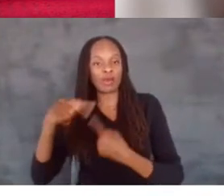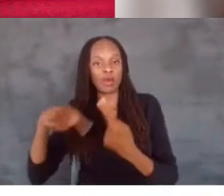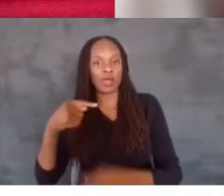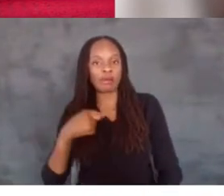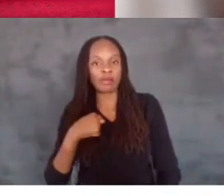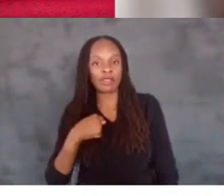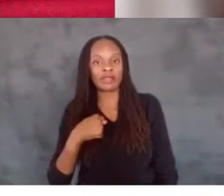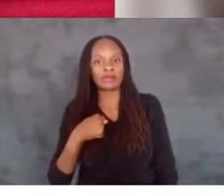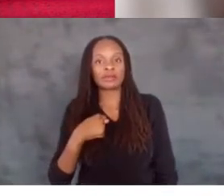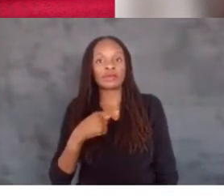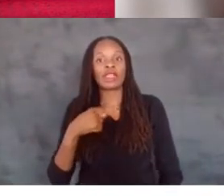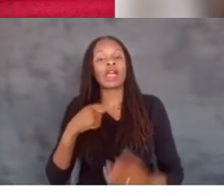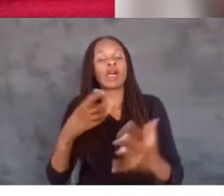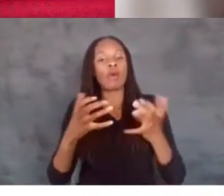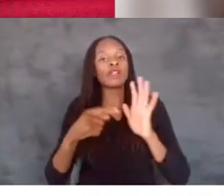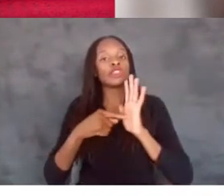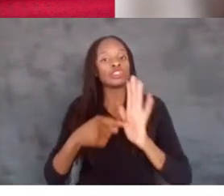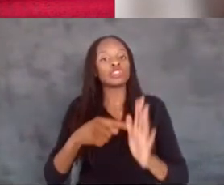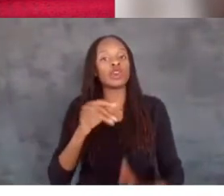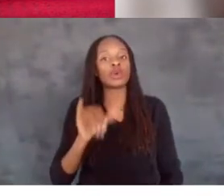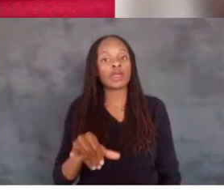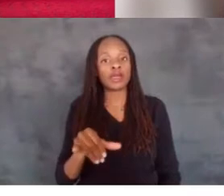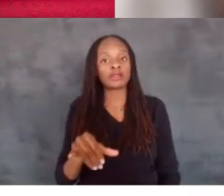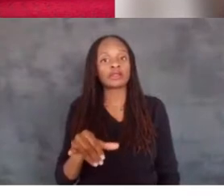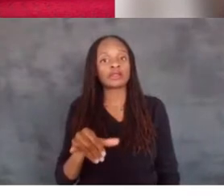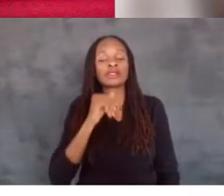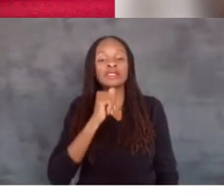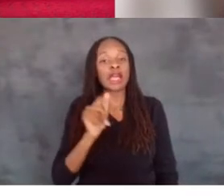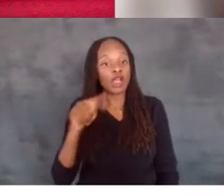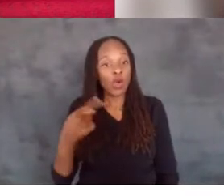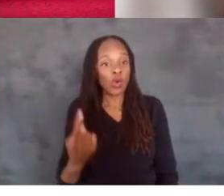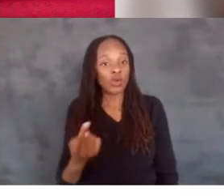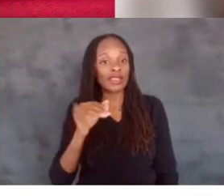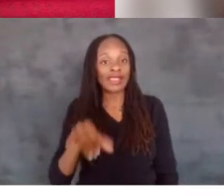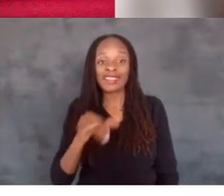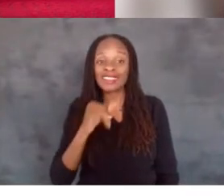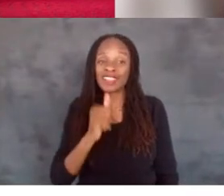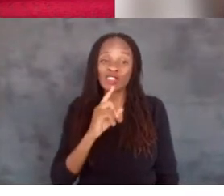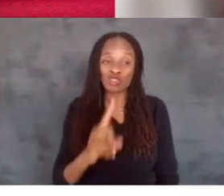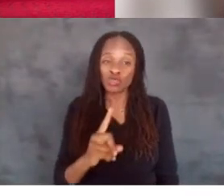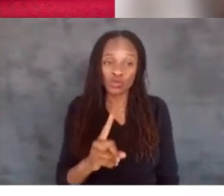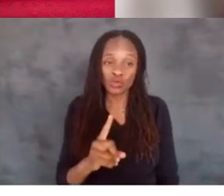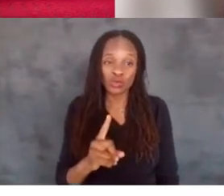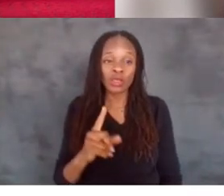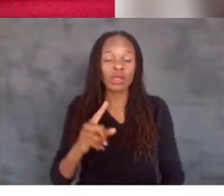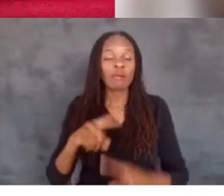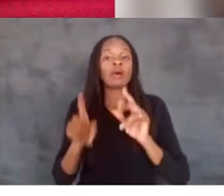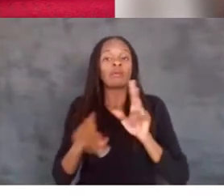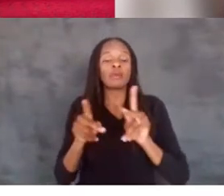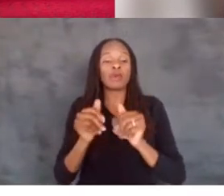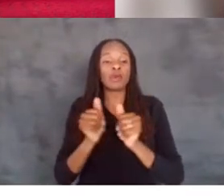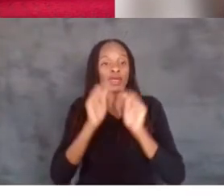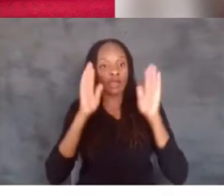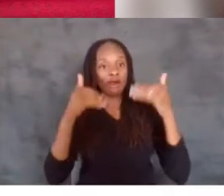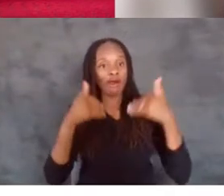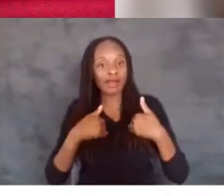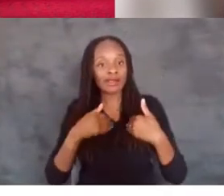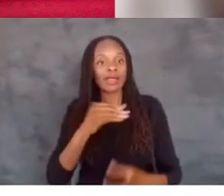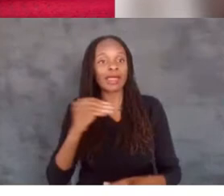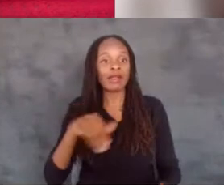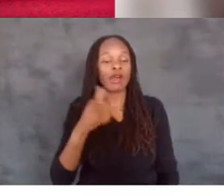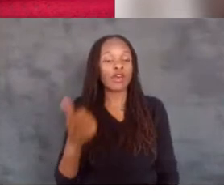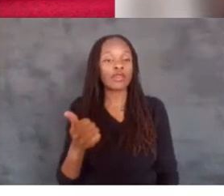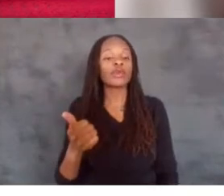I wanted to show that not only is that not true about people with autism and other disabilities,